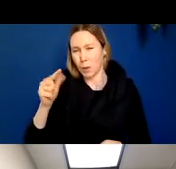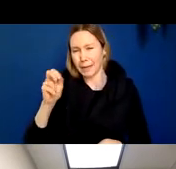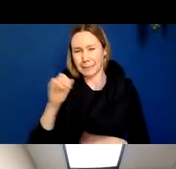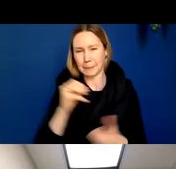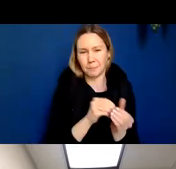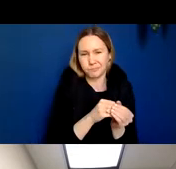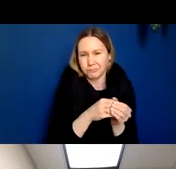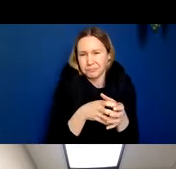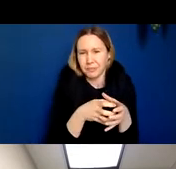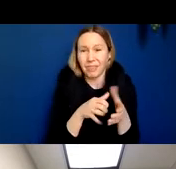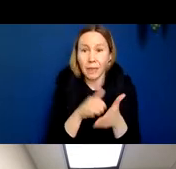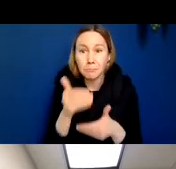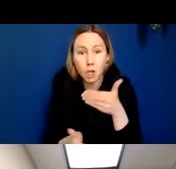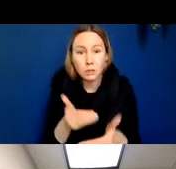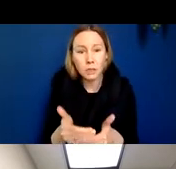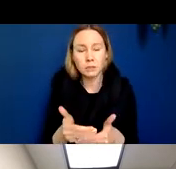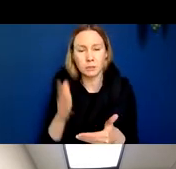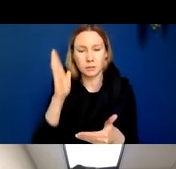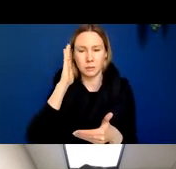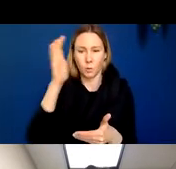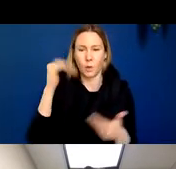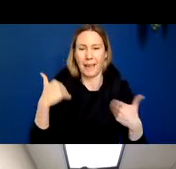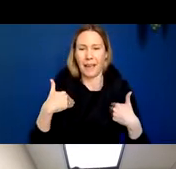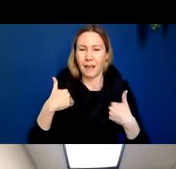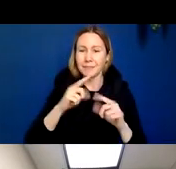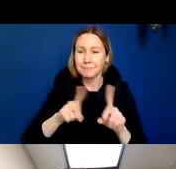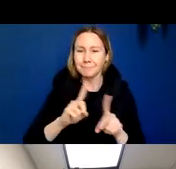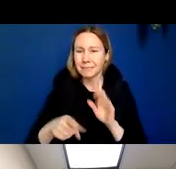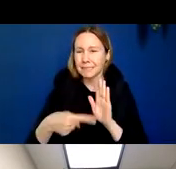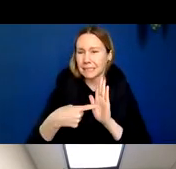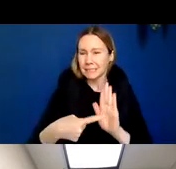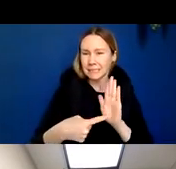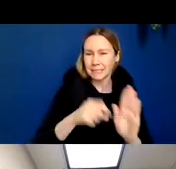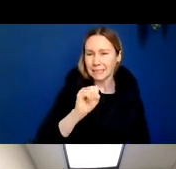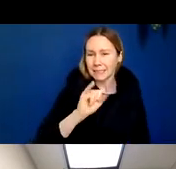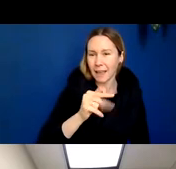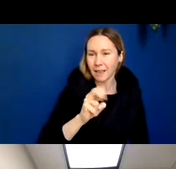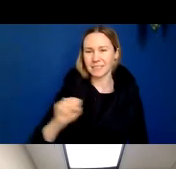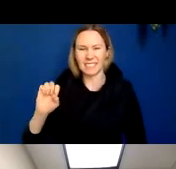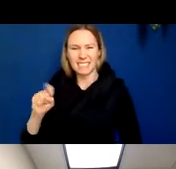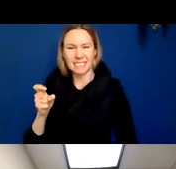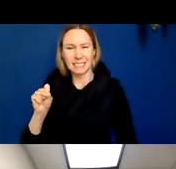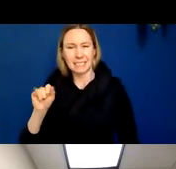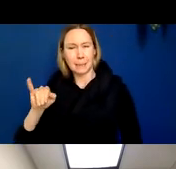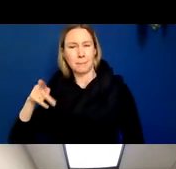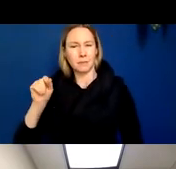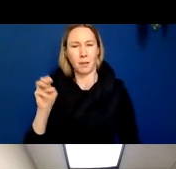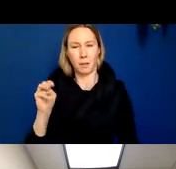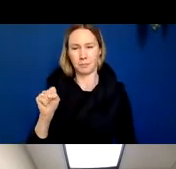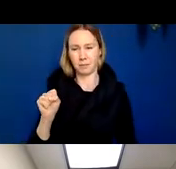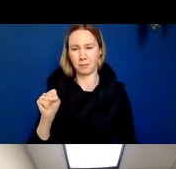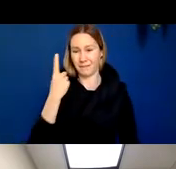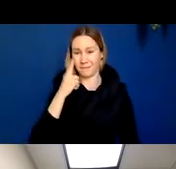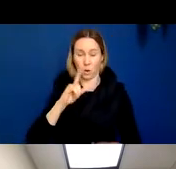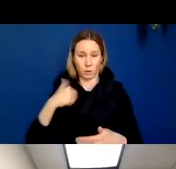process is going to produce a series of signs and symptoms that are characteristic of this disease process and tell the clinician